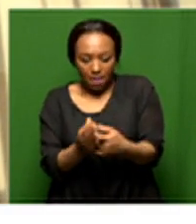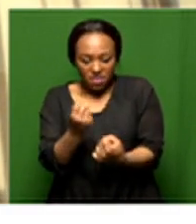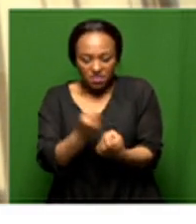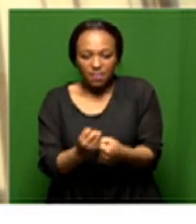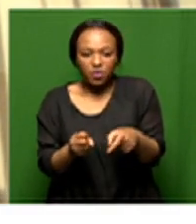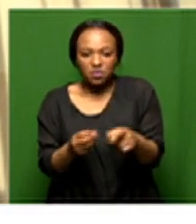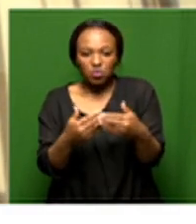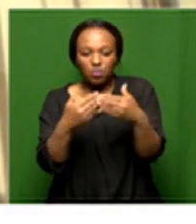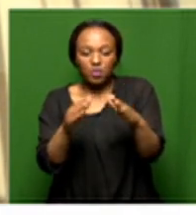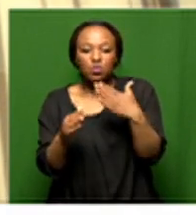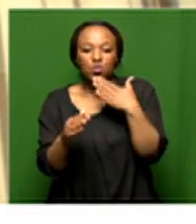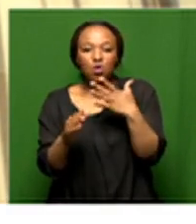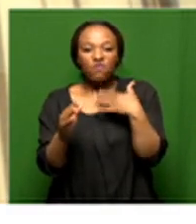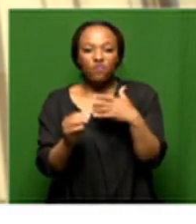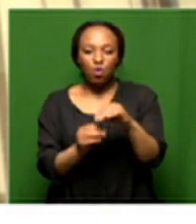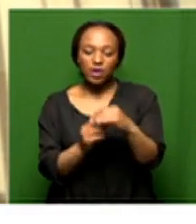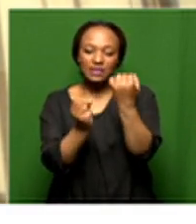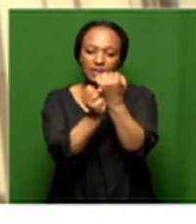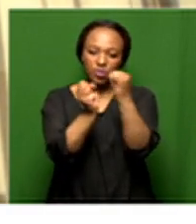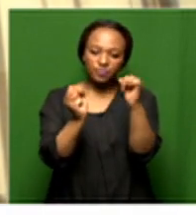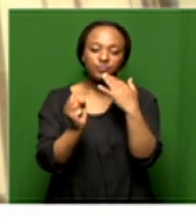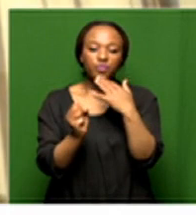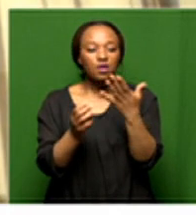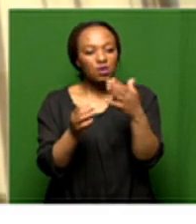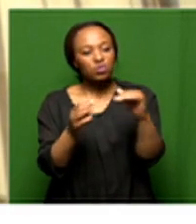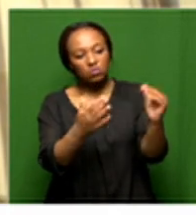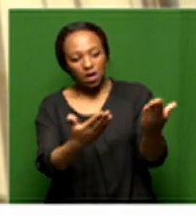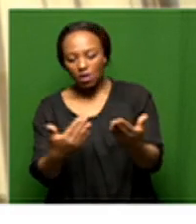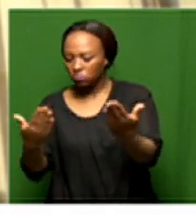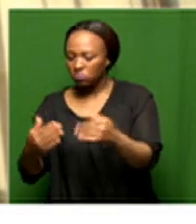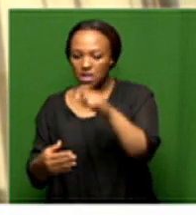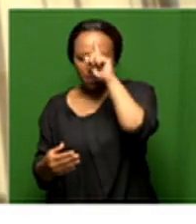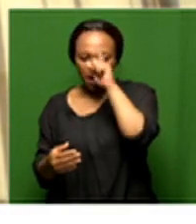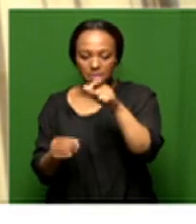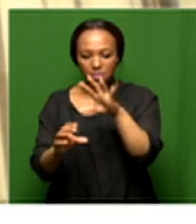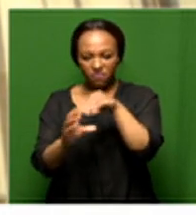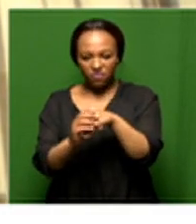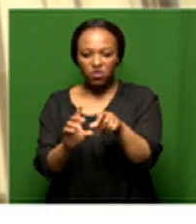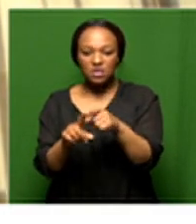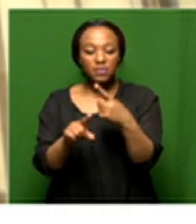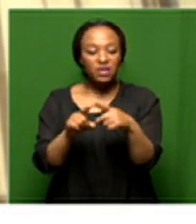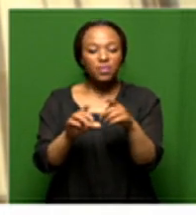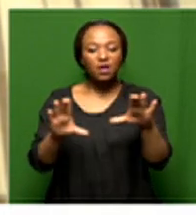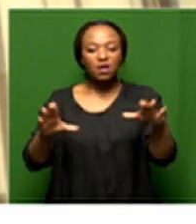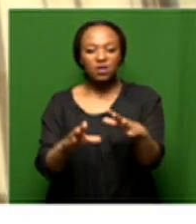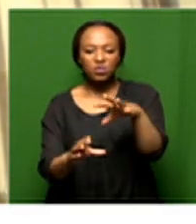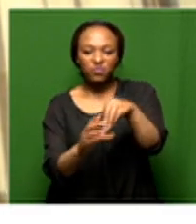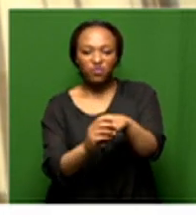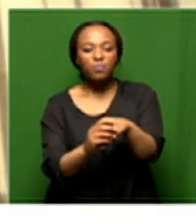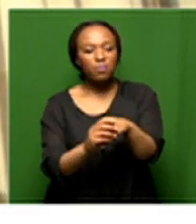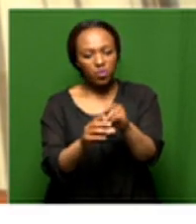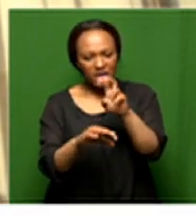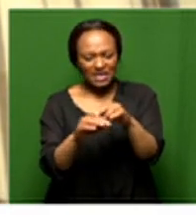some degree of democratization allow for new players black players who play in there if they were to play in that space they need the update